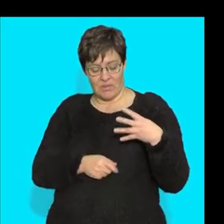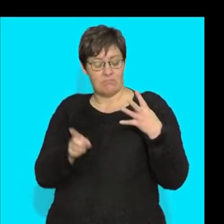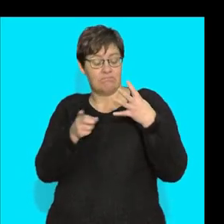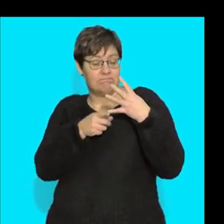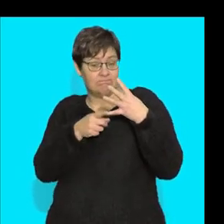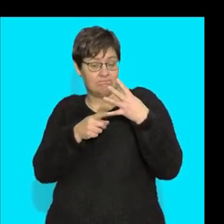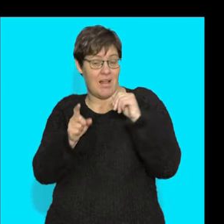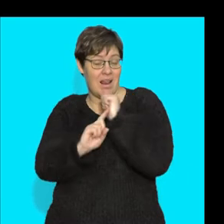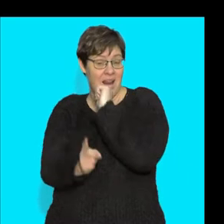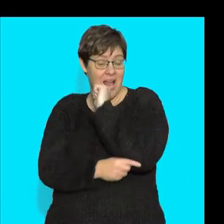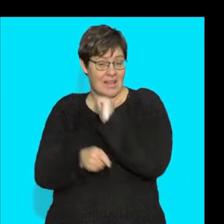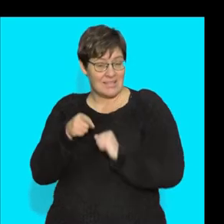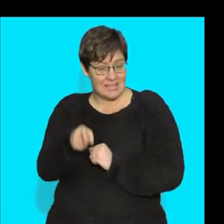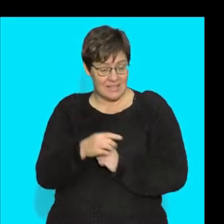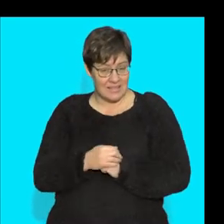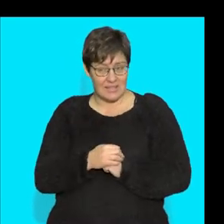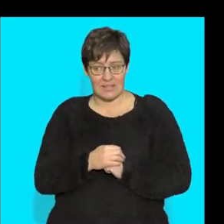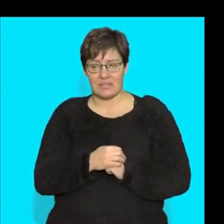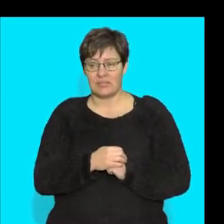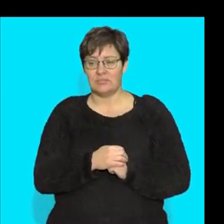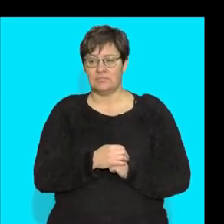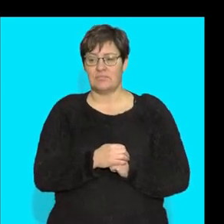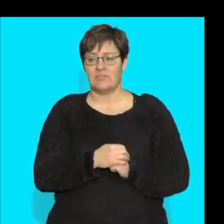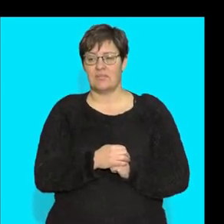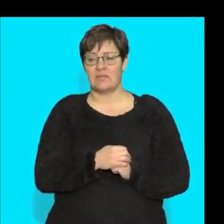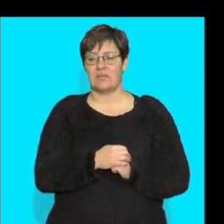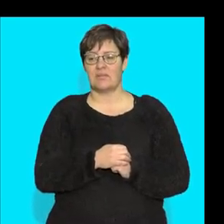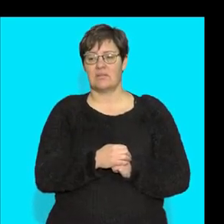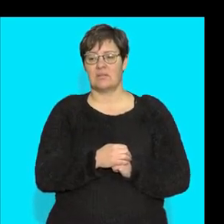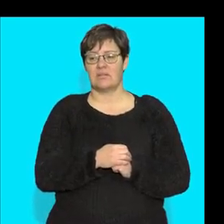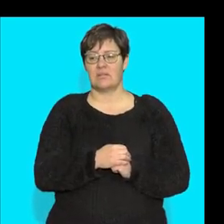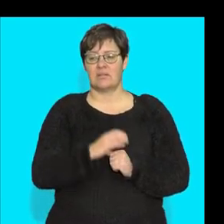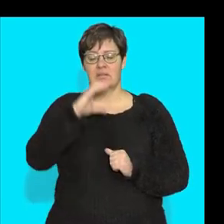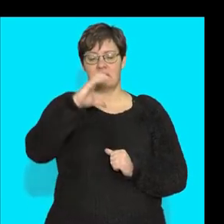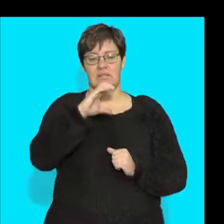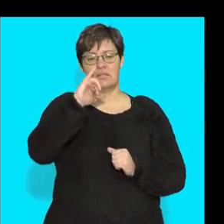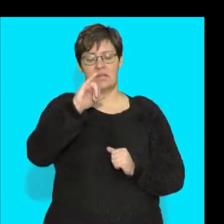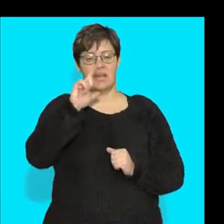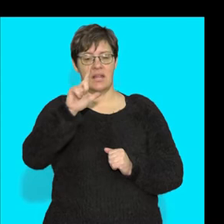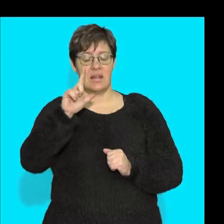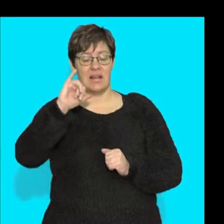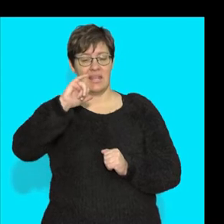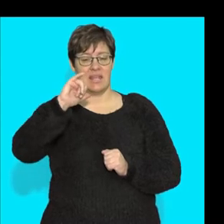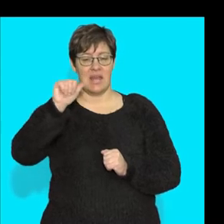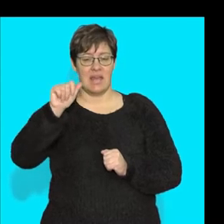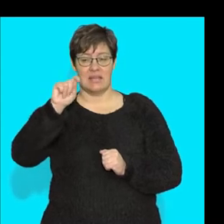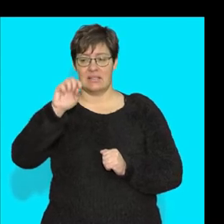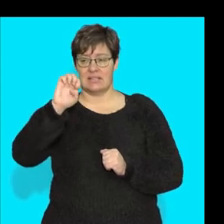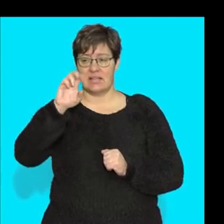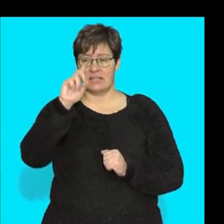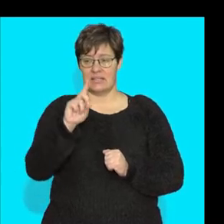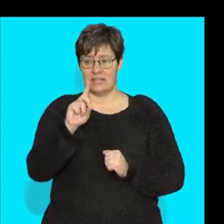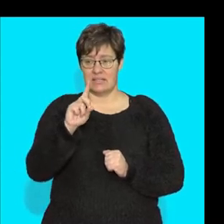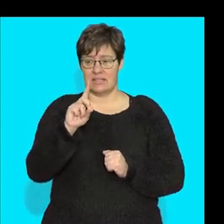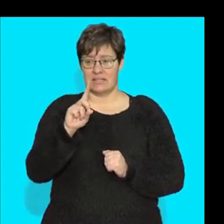The final epithelial tissue that we looked at, right, is ciliated epithelial.